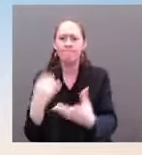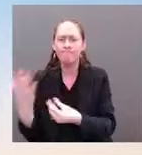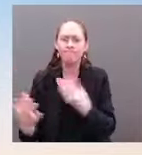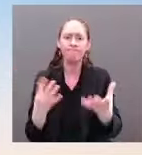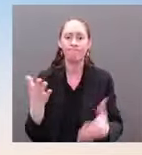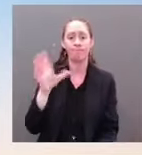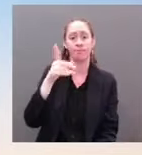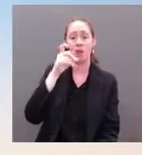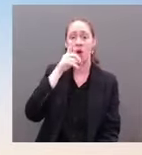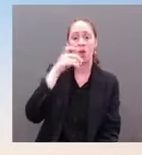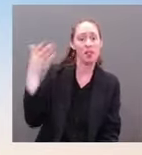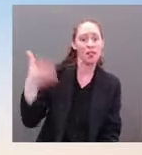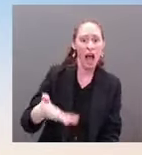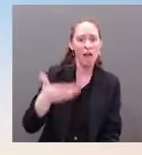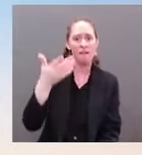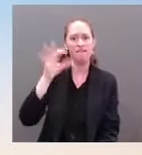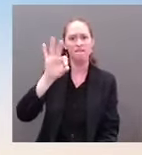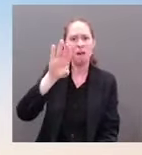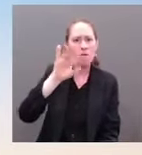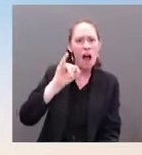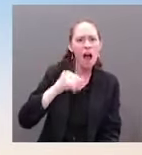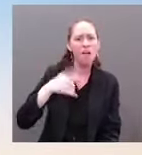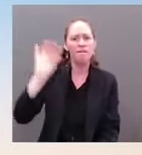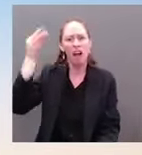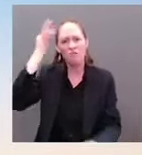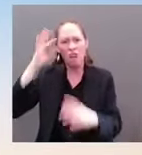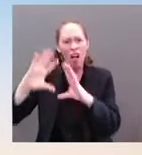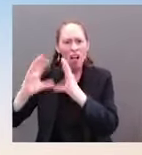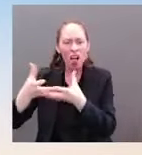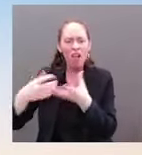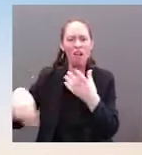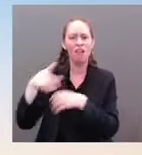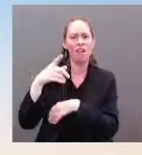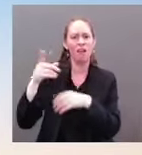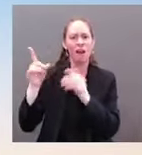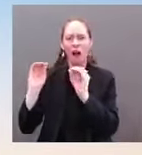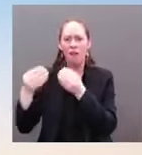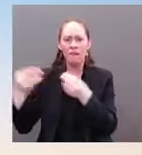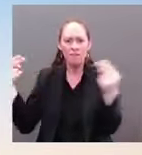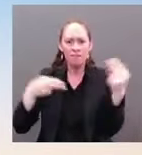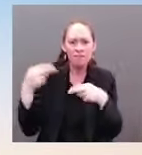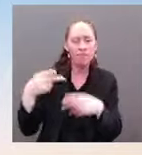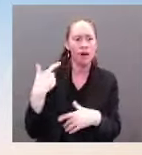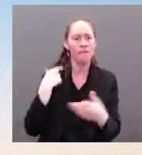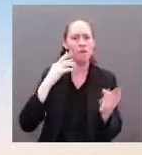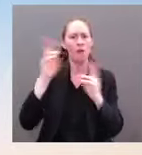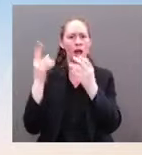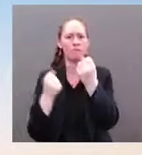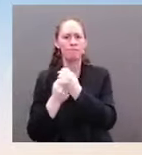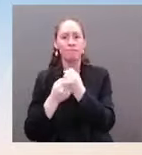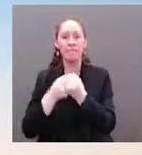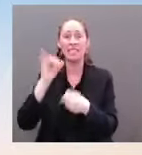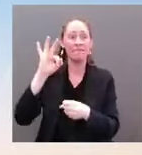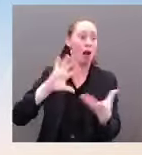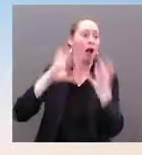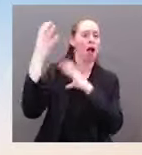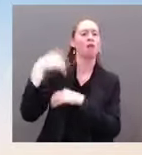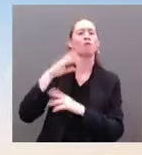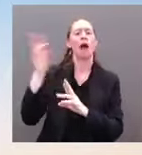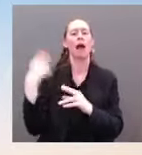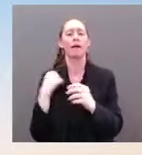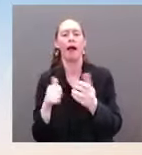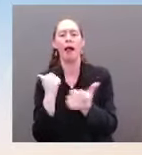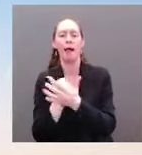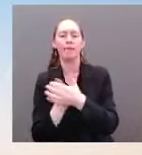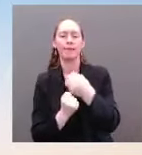regional offices, including their Shields Up program. The meeting was part of an extensive cybersecurity resilience effort that we began in the